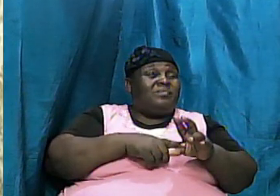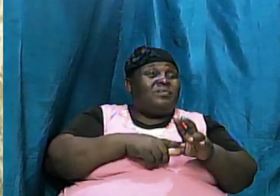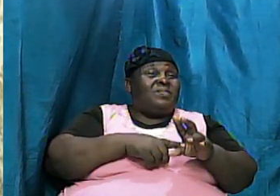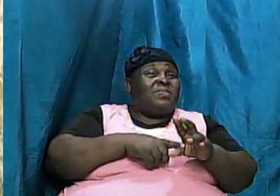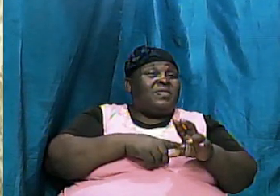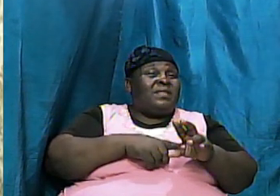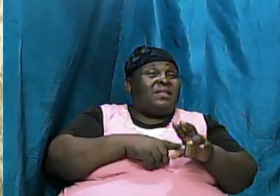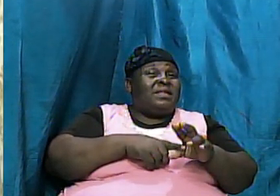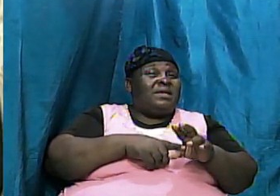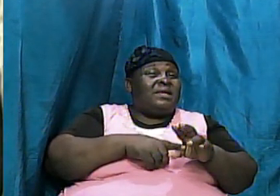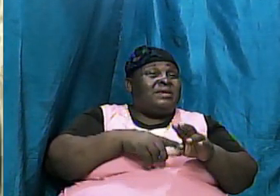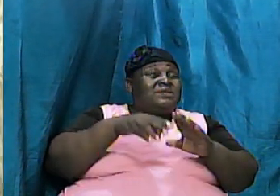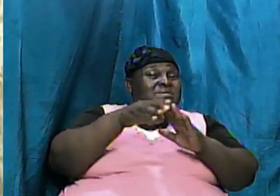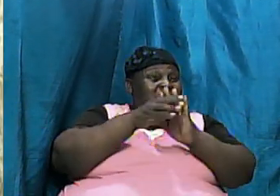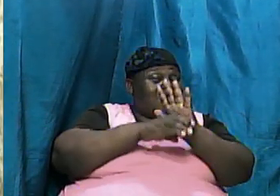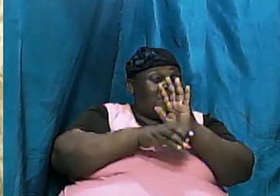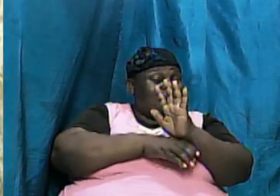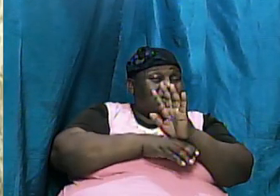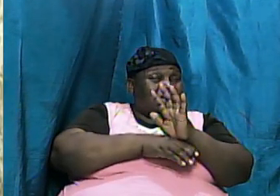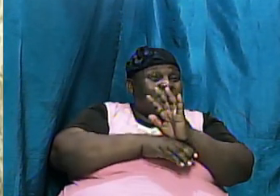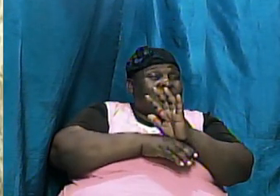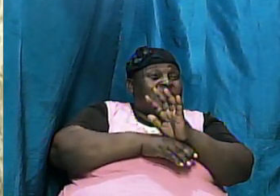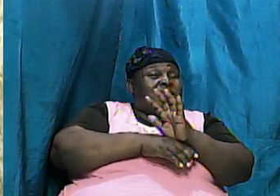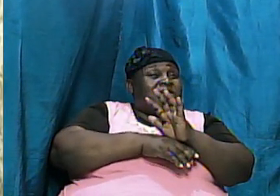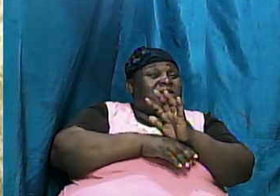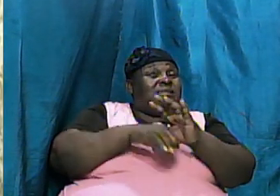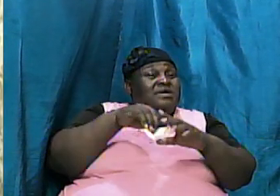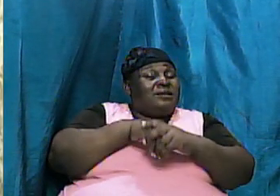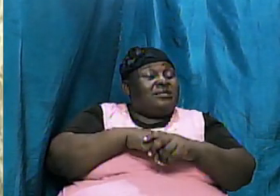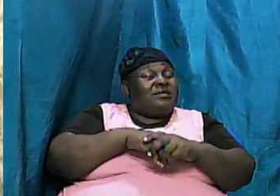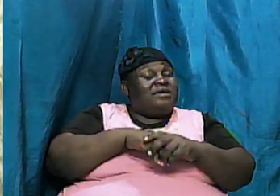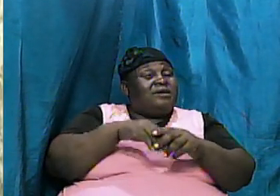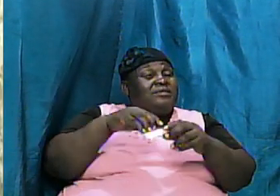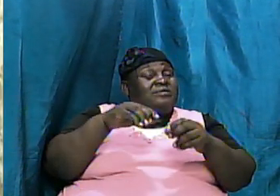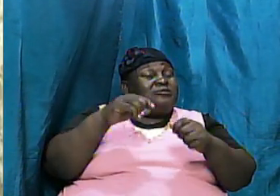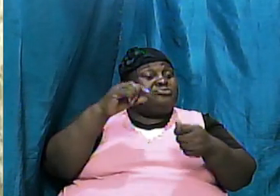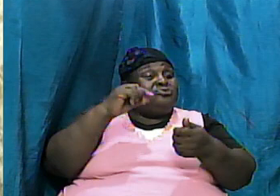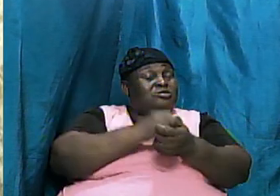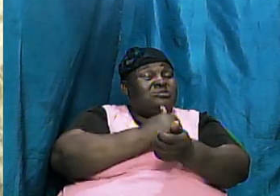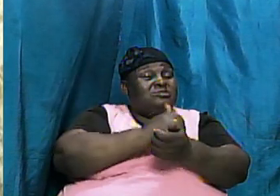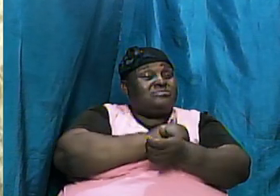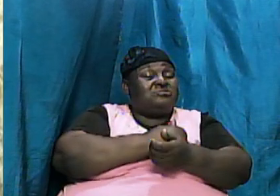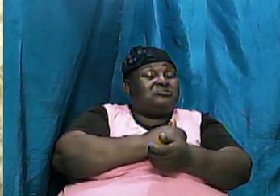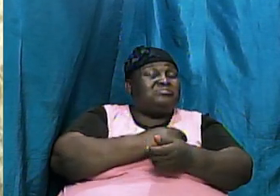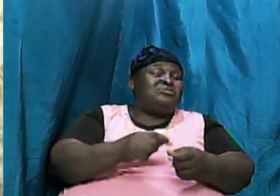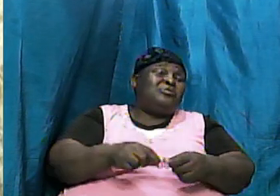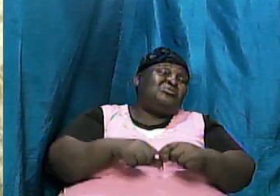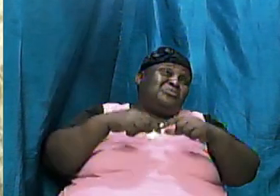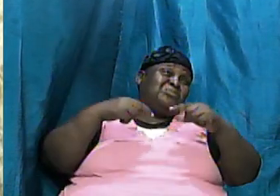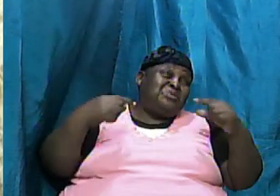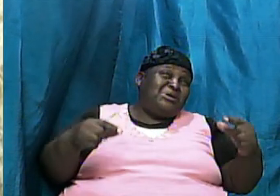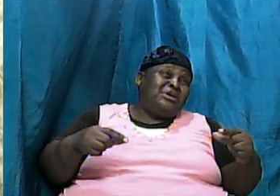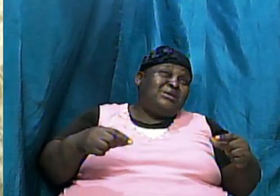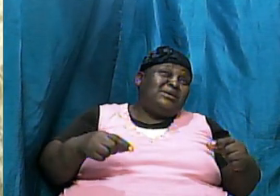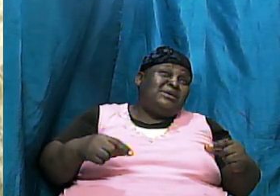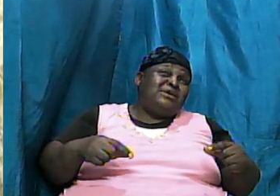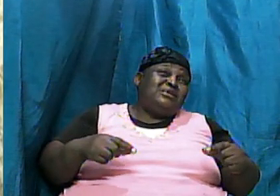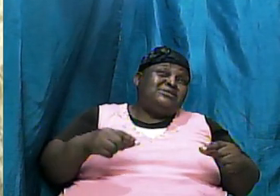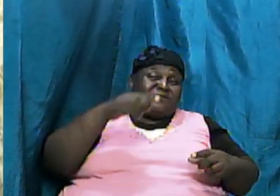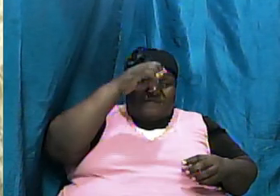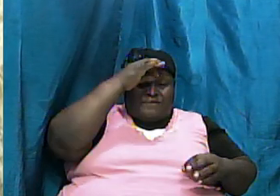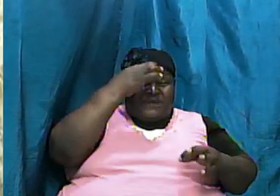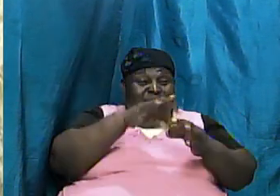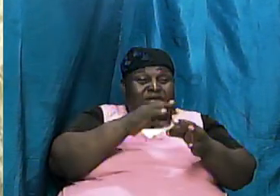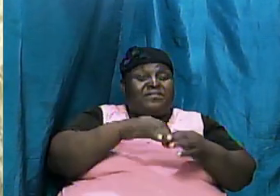what a great fact of faith and